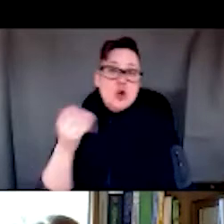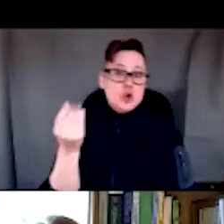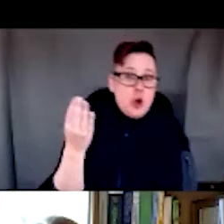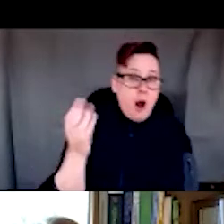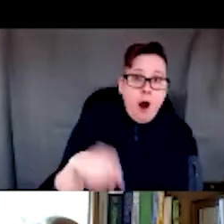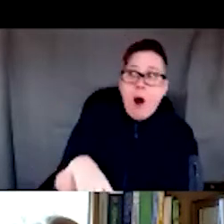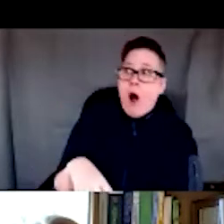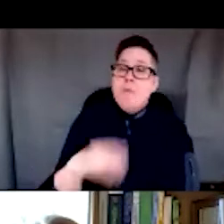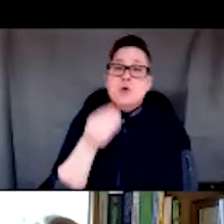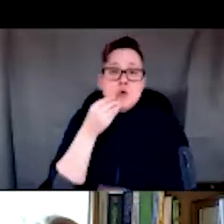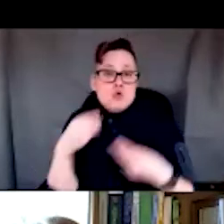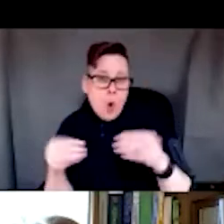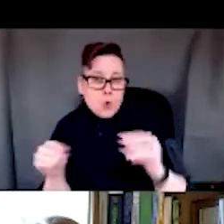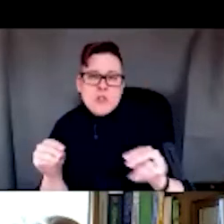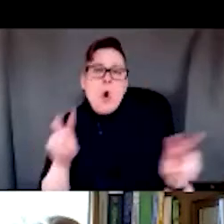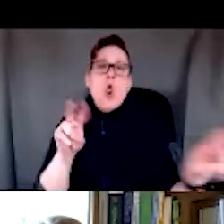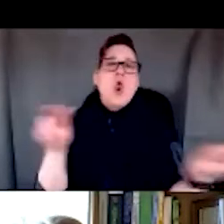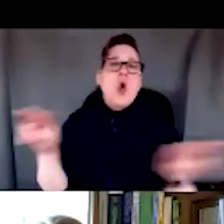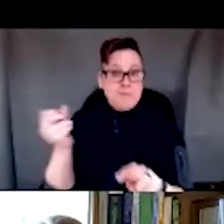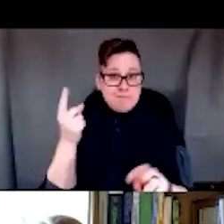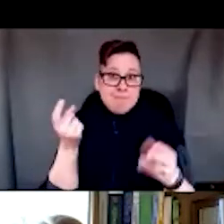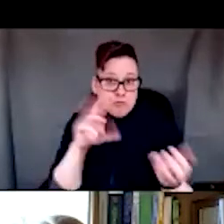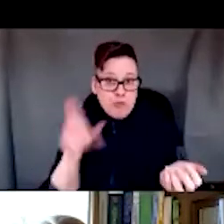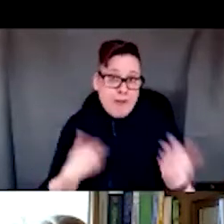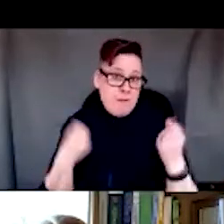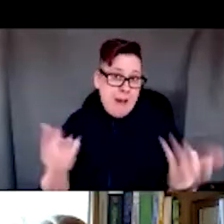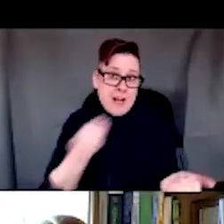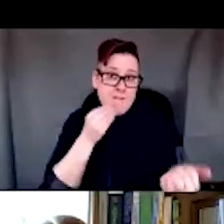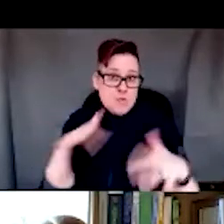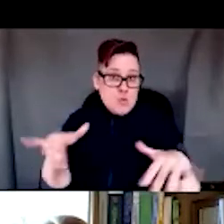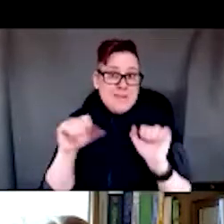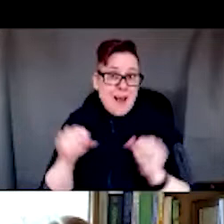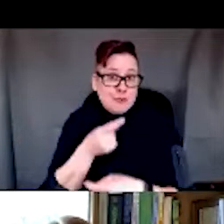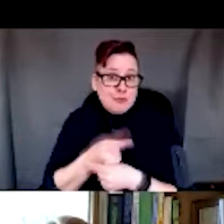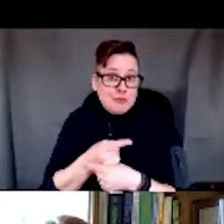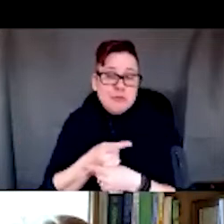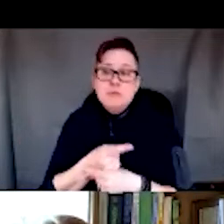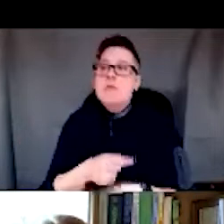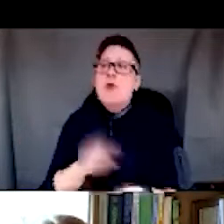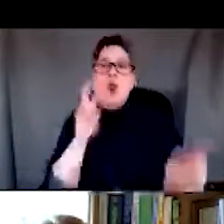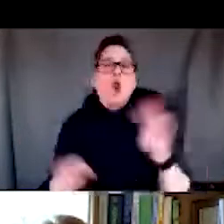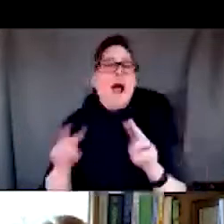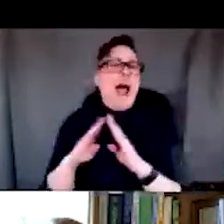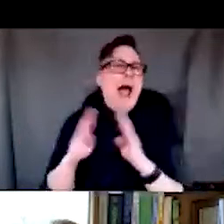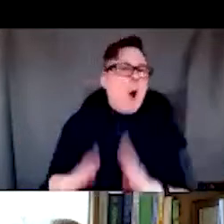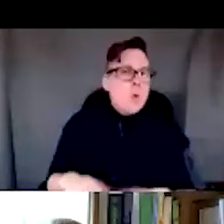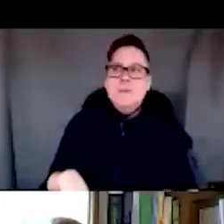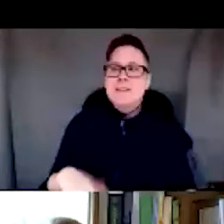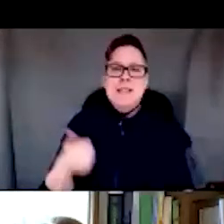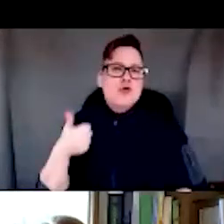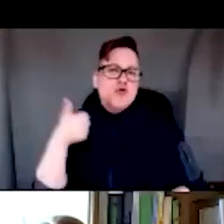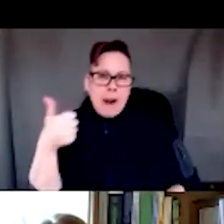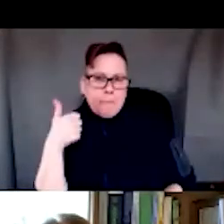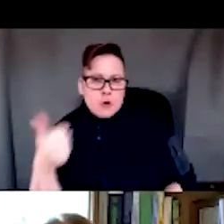grocery stores. So there's a lot of food deserts right here in Rochester, right? What was the housing like? What about transportation?